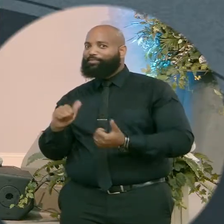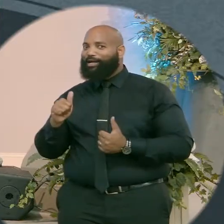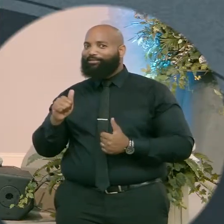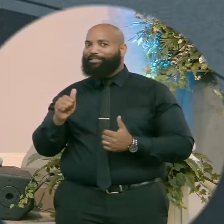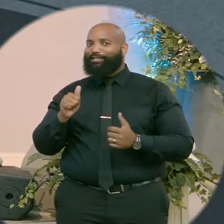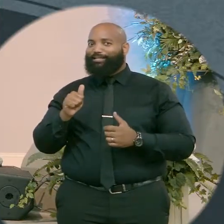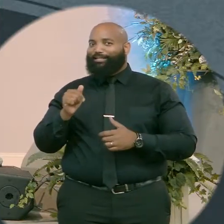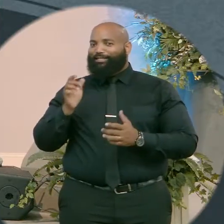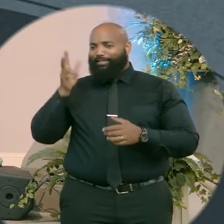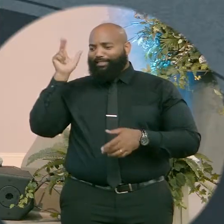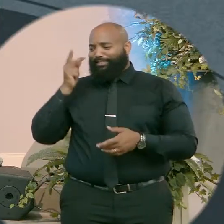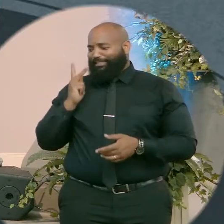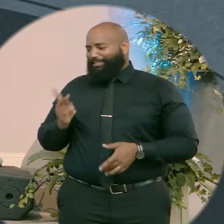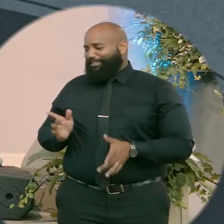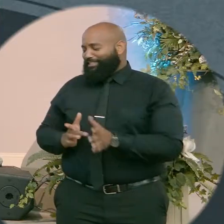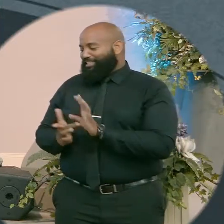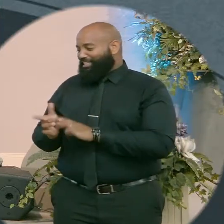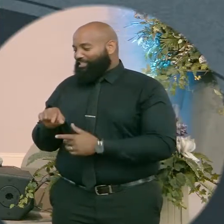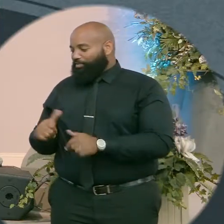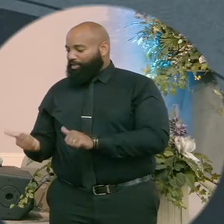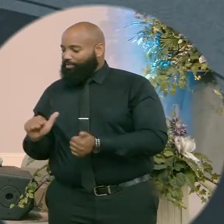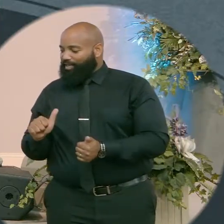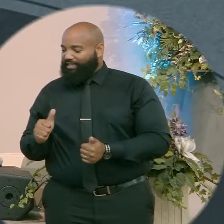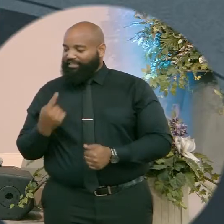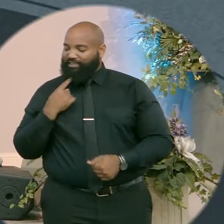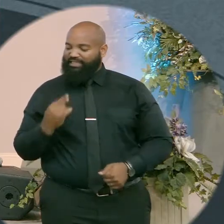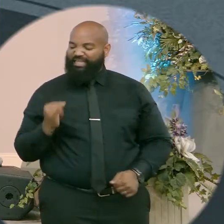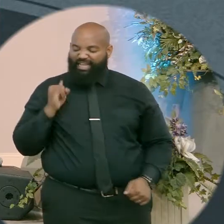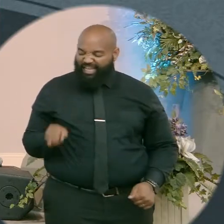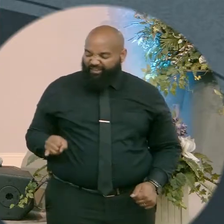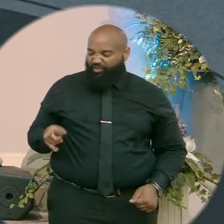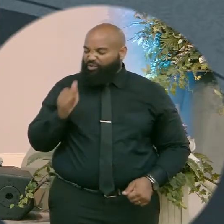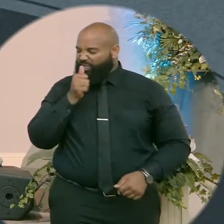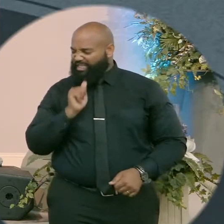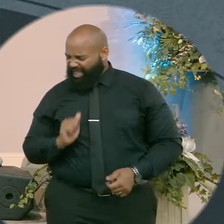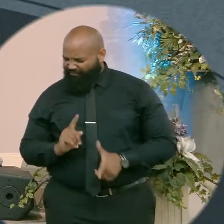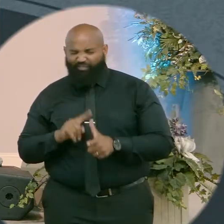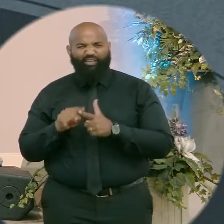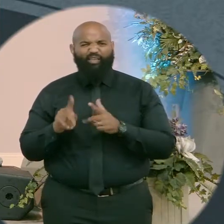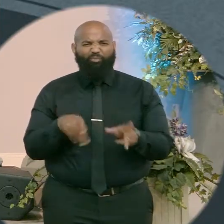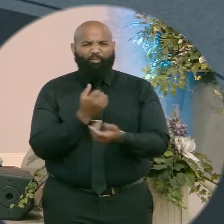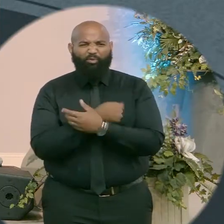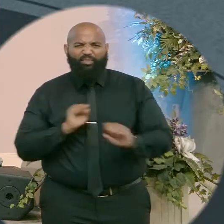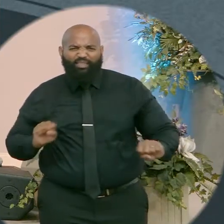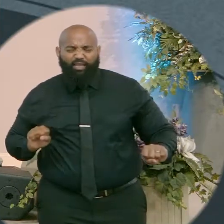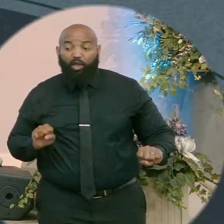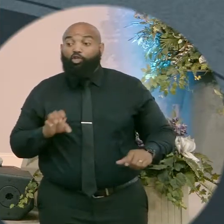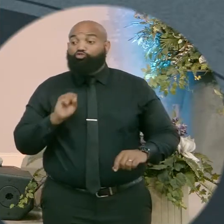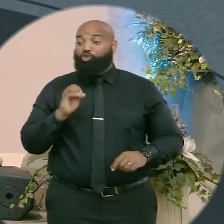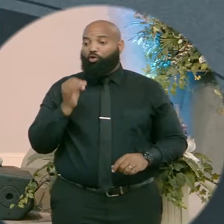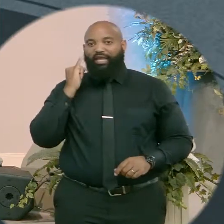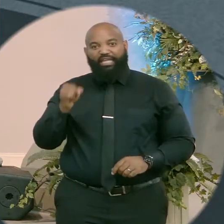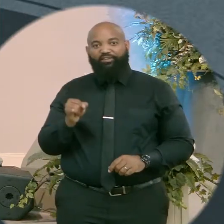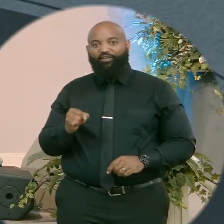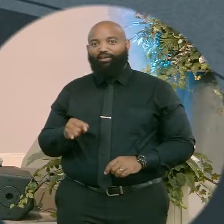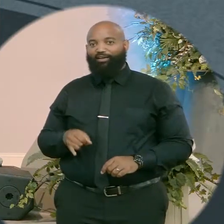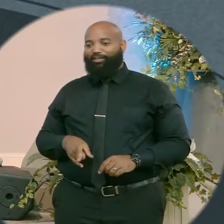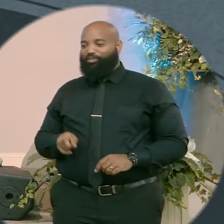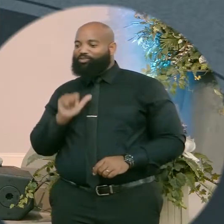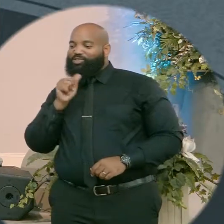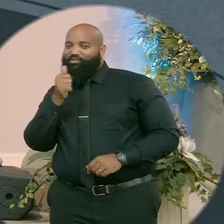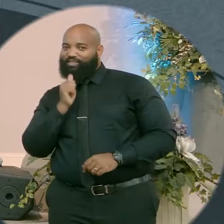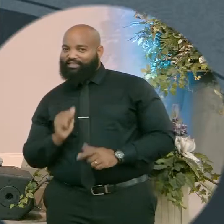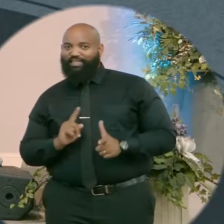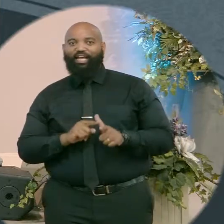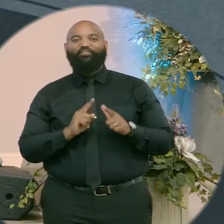and destruction. And it would mean salvation for you and salvation for me. He said if I can get him to avoid the suffering, I can take out